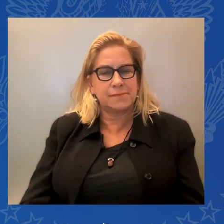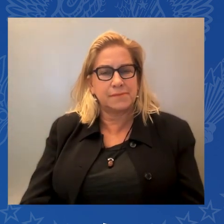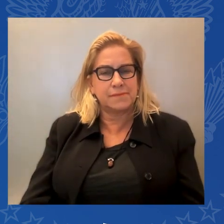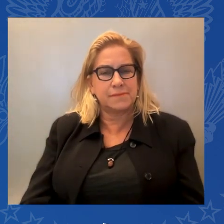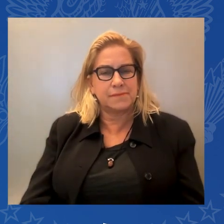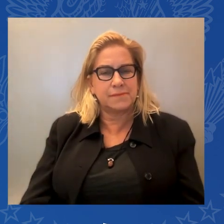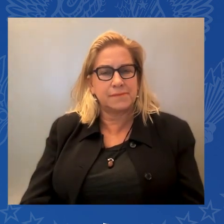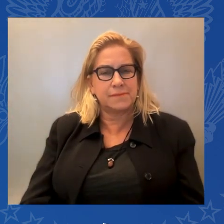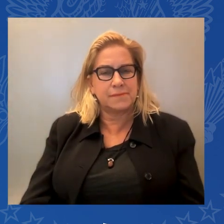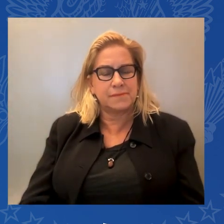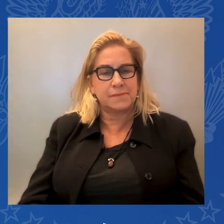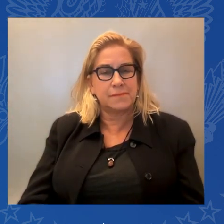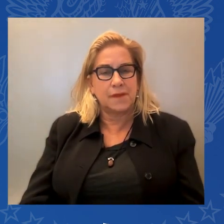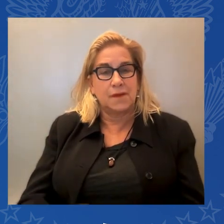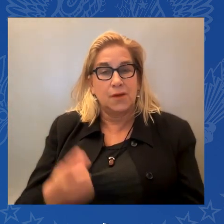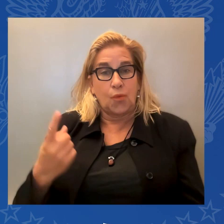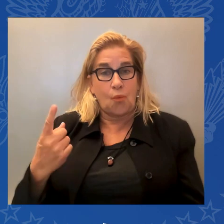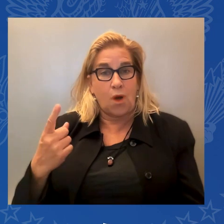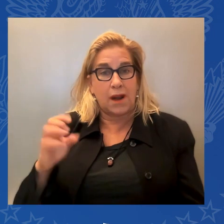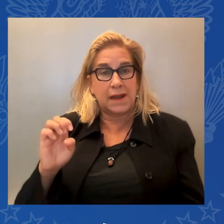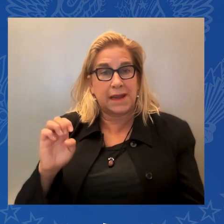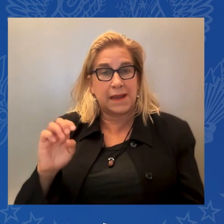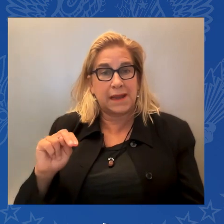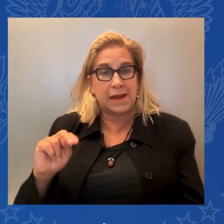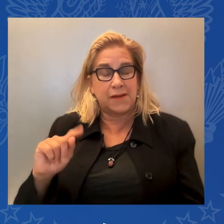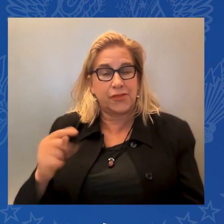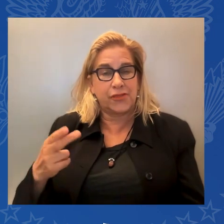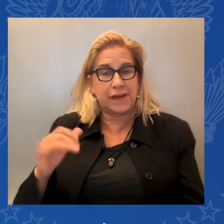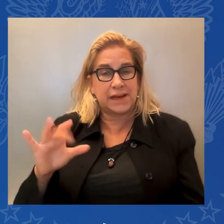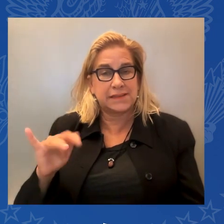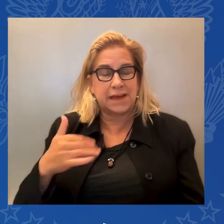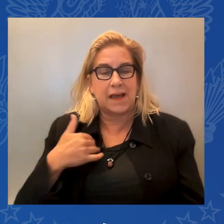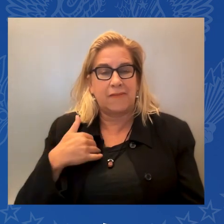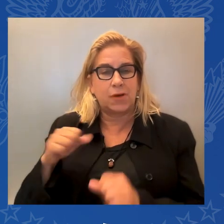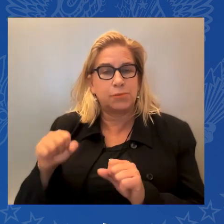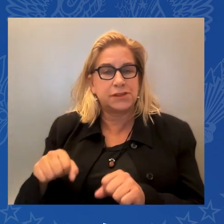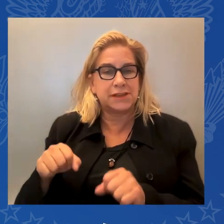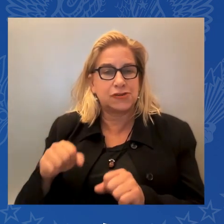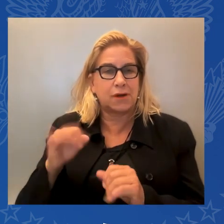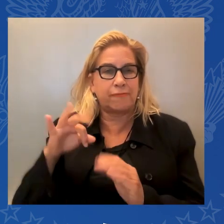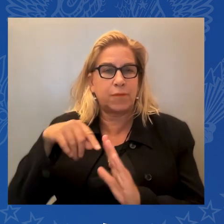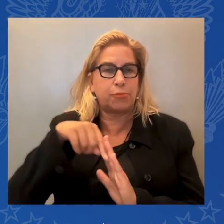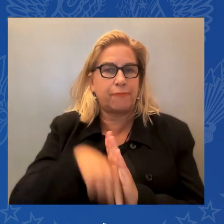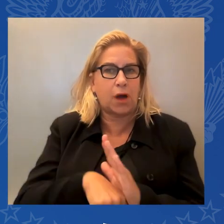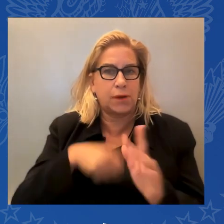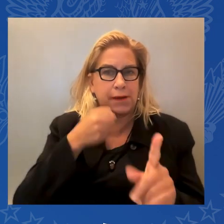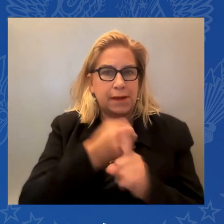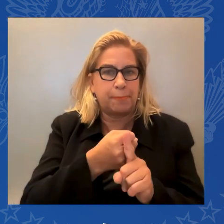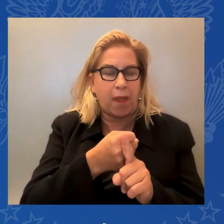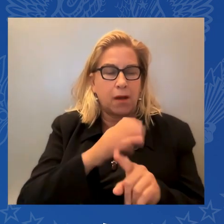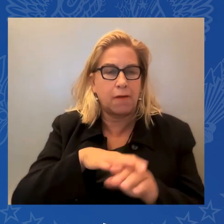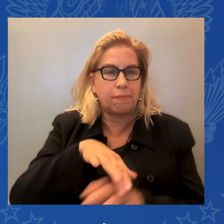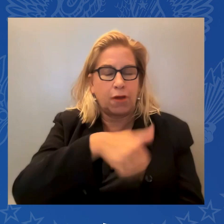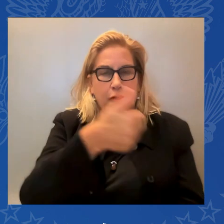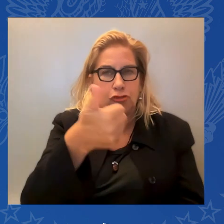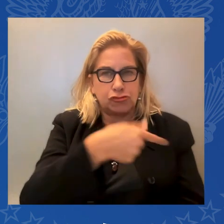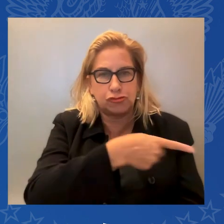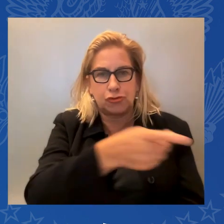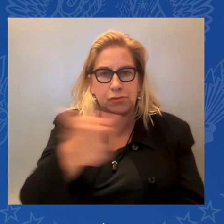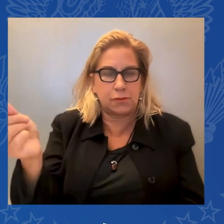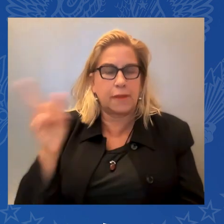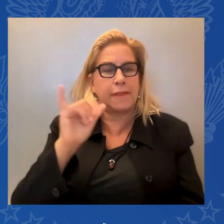profound impact on the direction of a country? Not a joke. Twenty-six percent